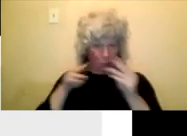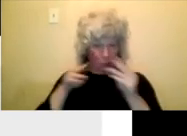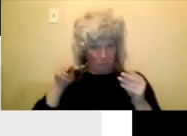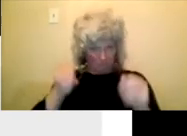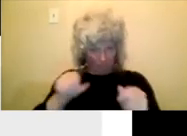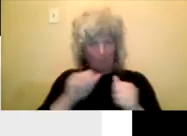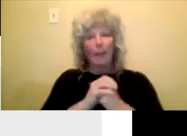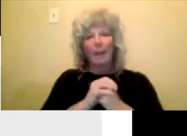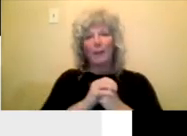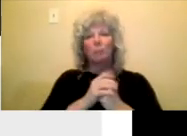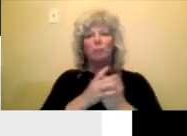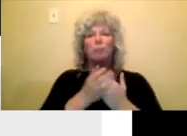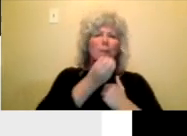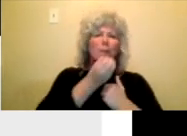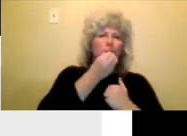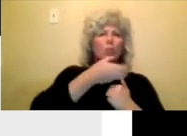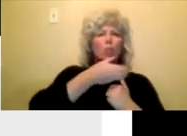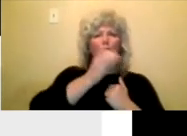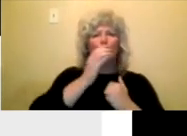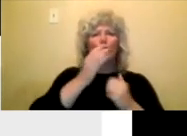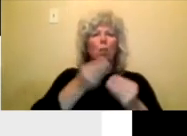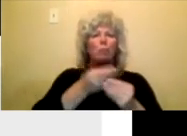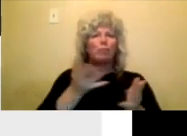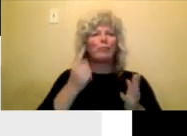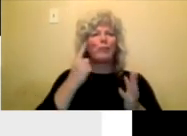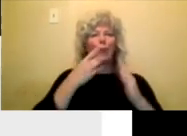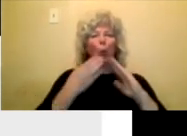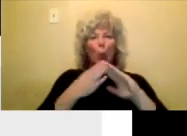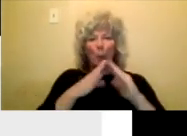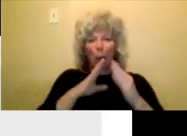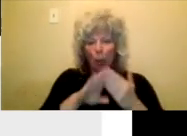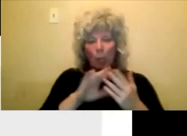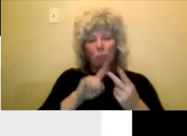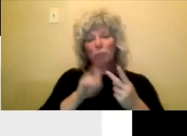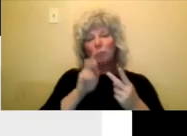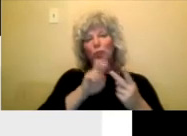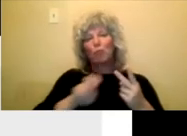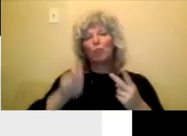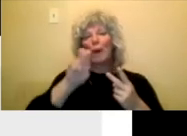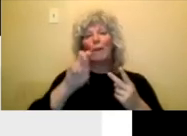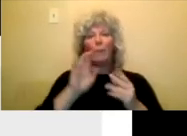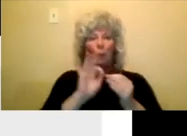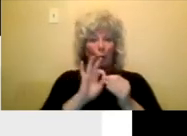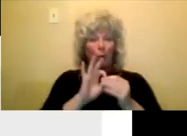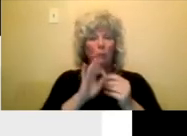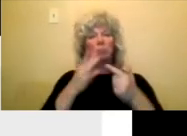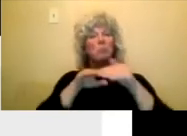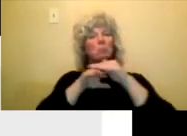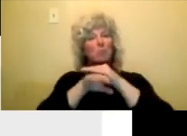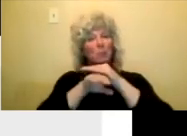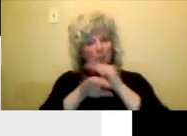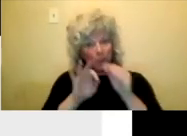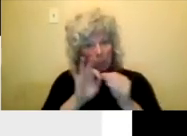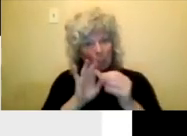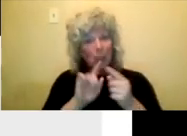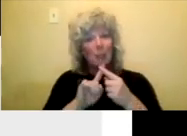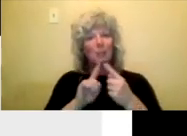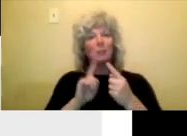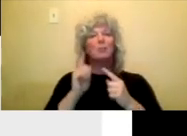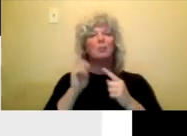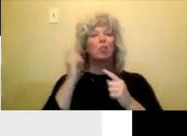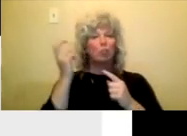refreshments and food for community projects, travel costs, accessibility costs, transportation, childcare,